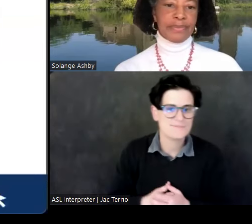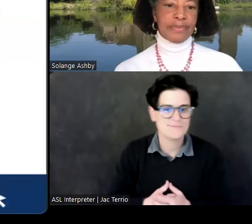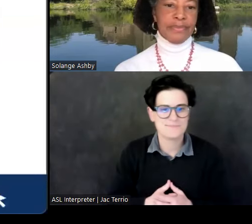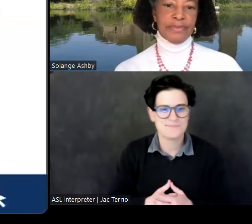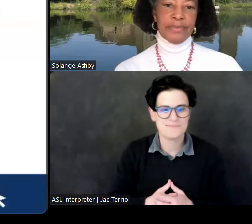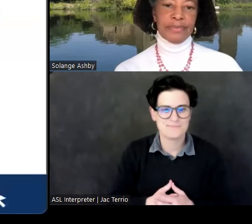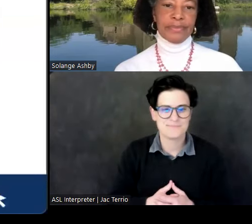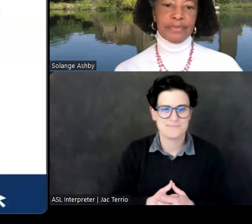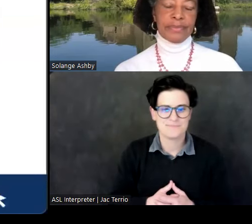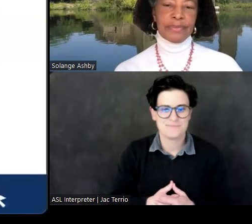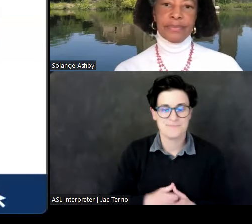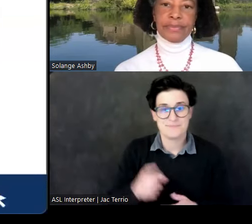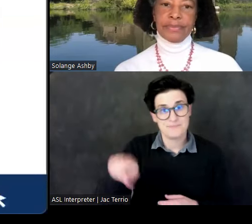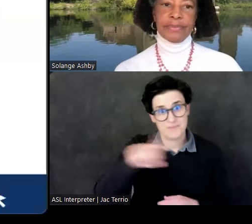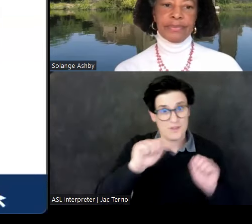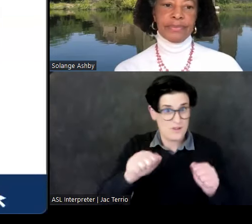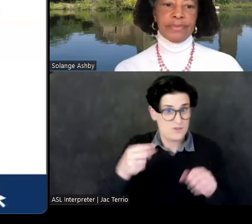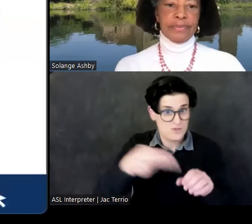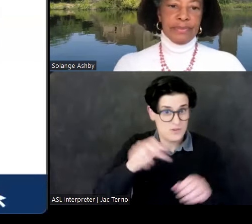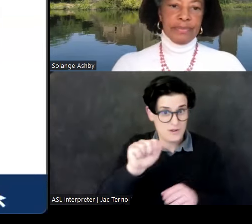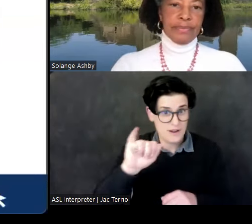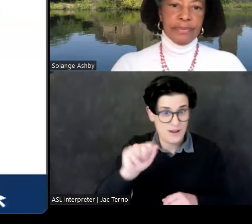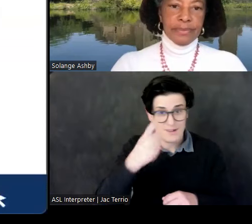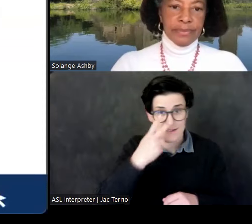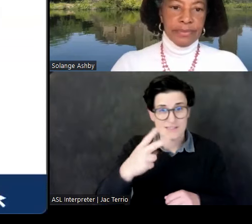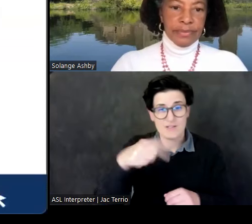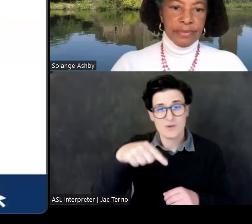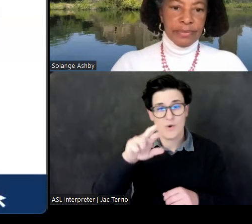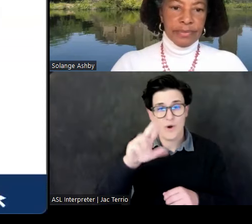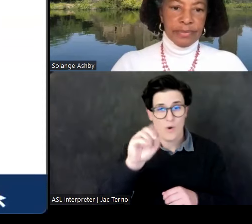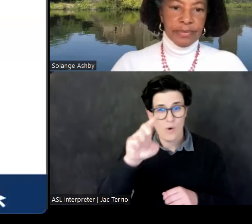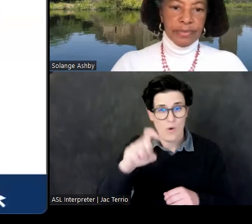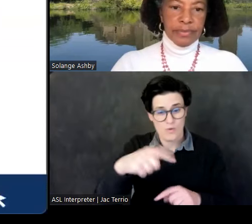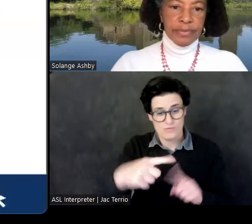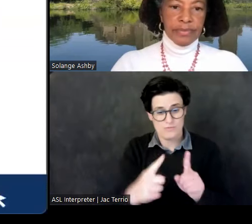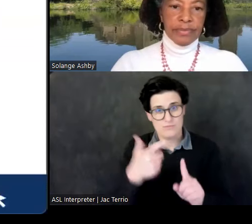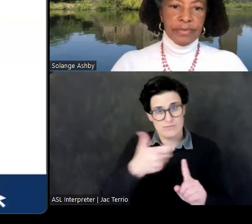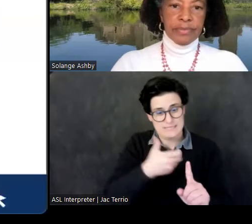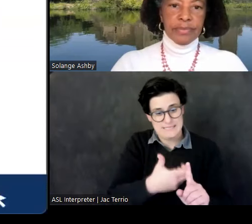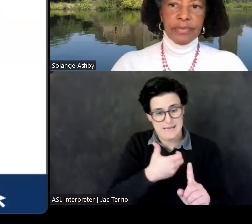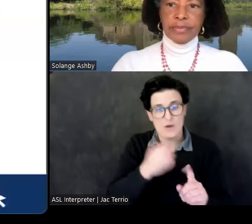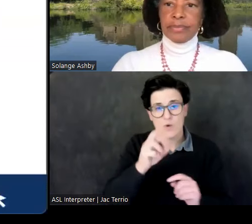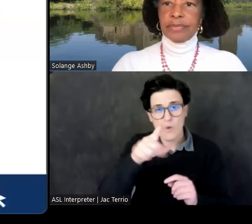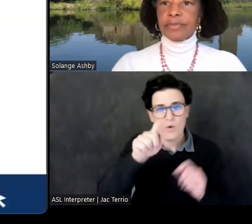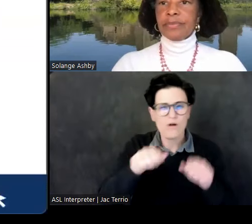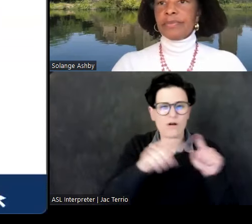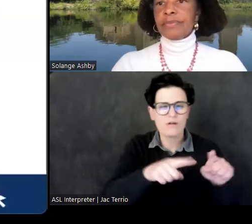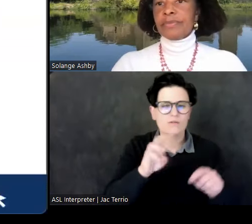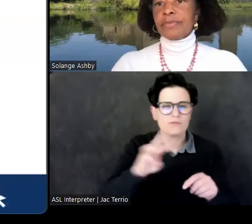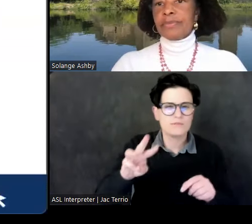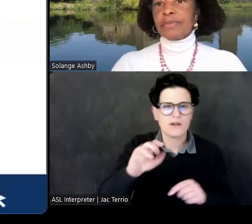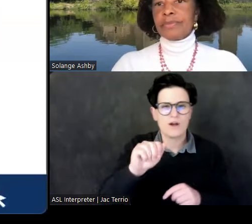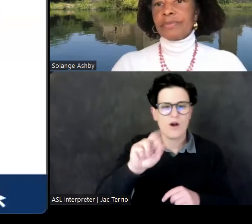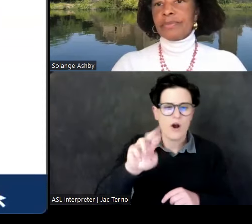yes, you can join the AIA. Here's a QR code to scan, but you can always go to the website, archaeological.org,